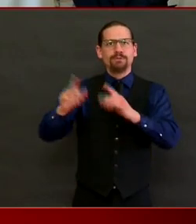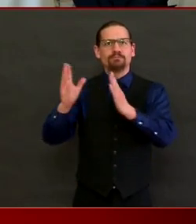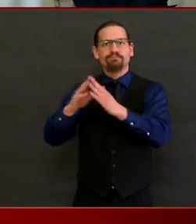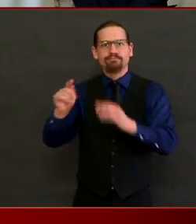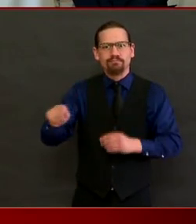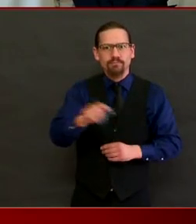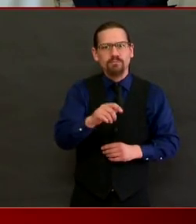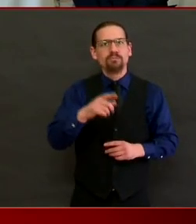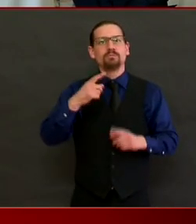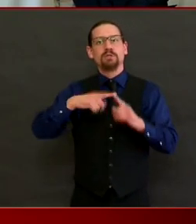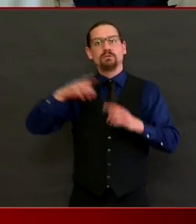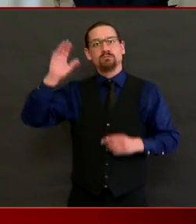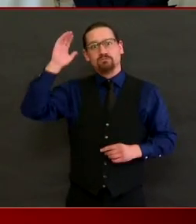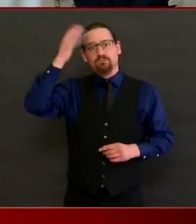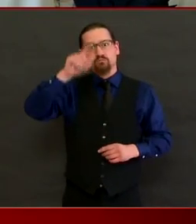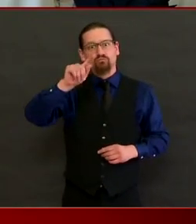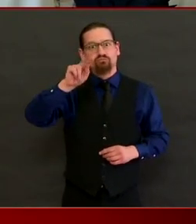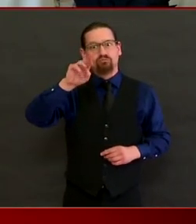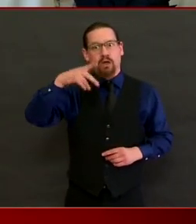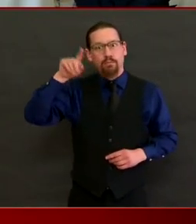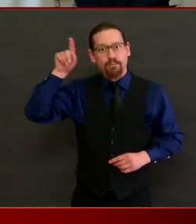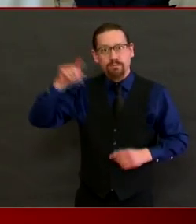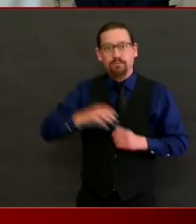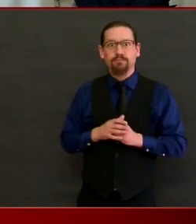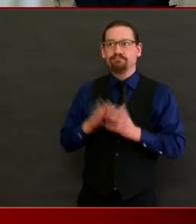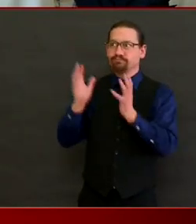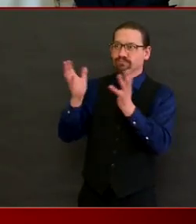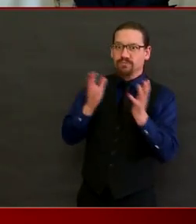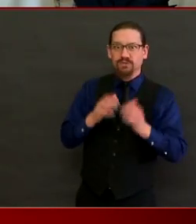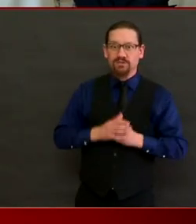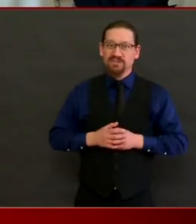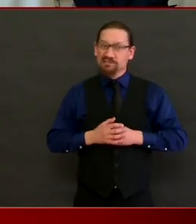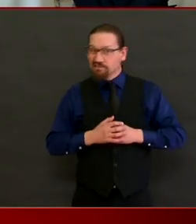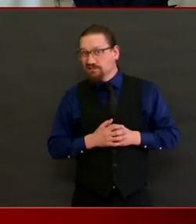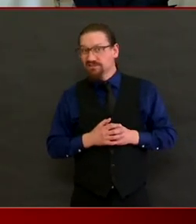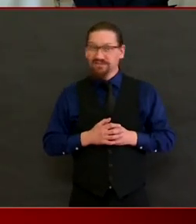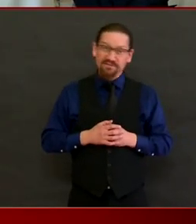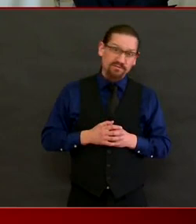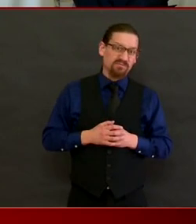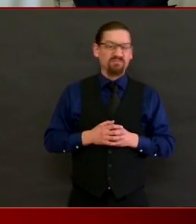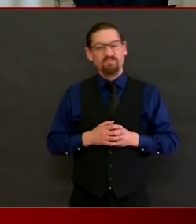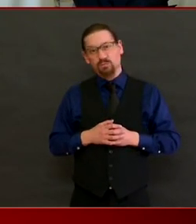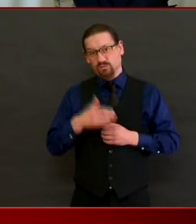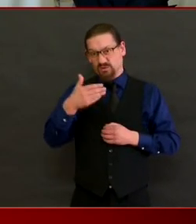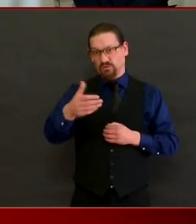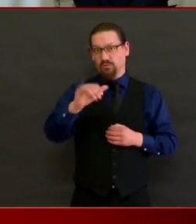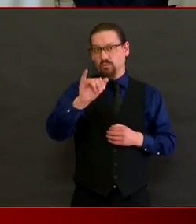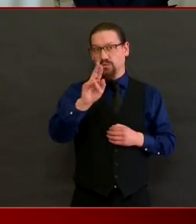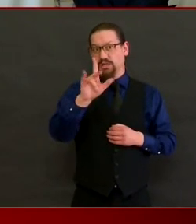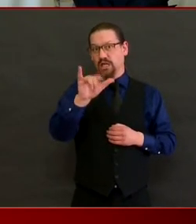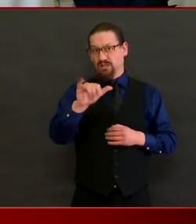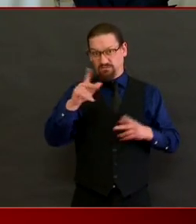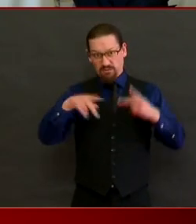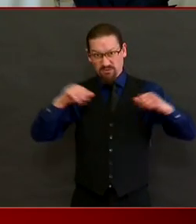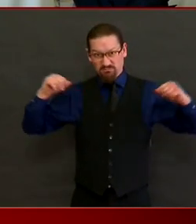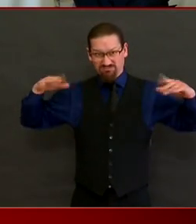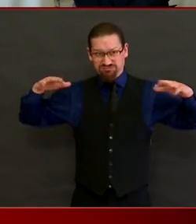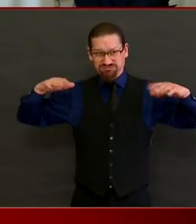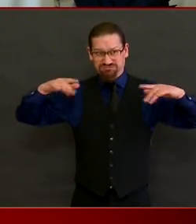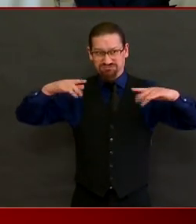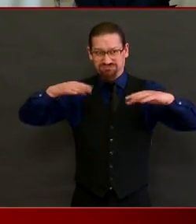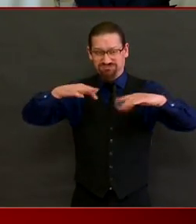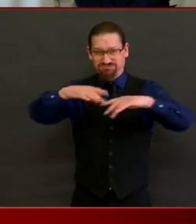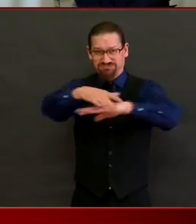allow large concerts, large gatherings of the kind that you refer to.